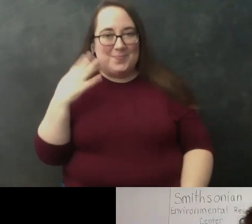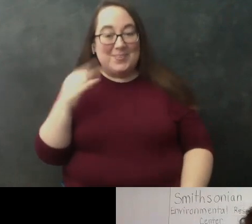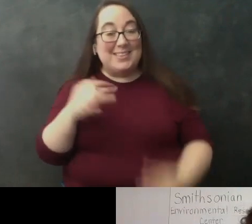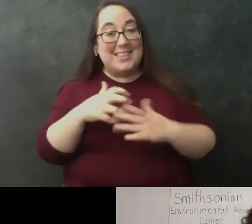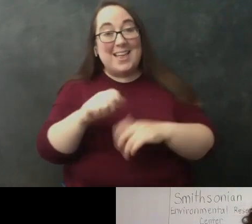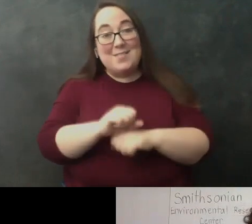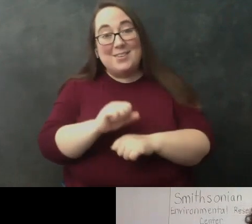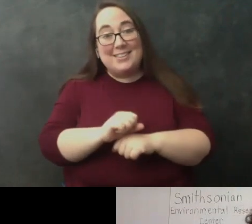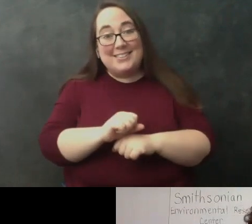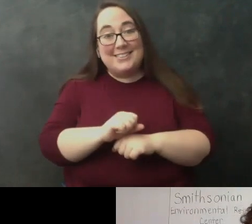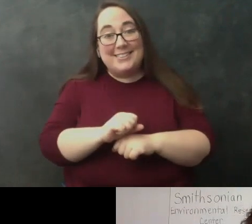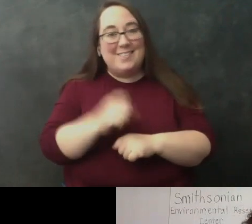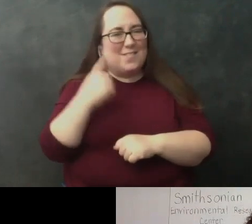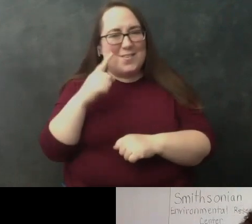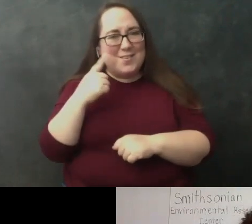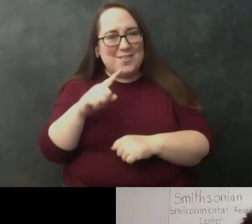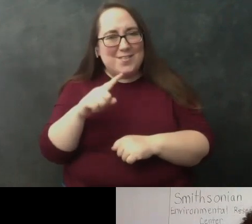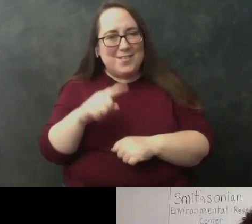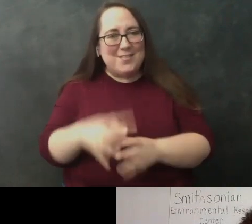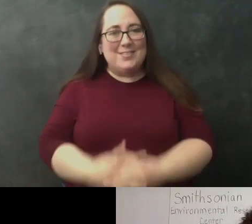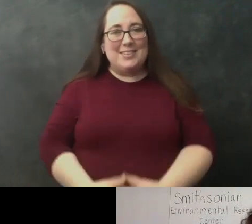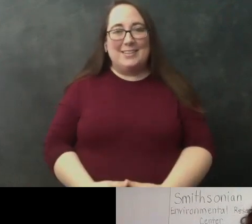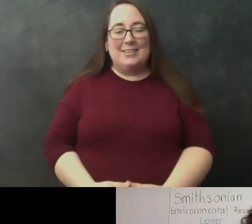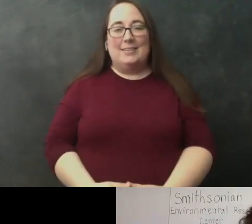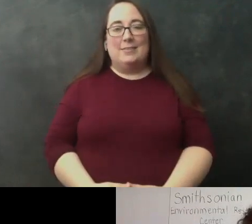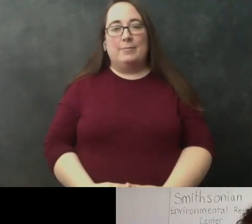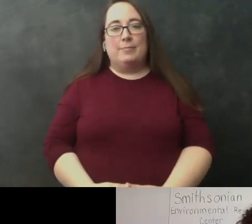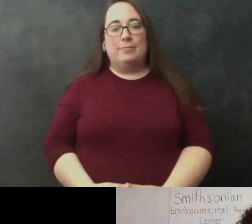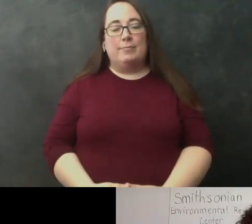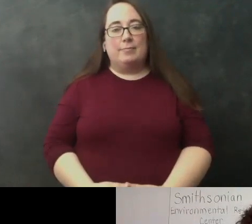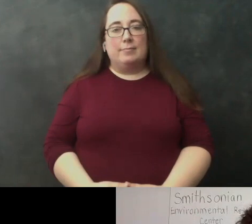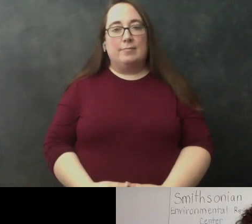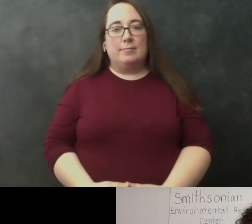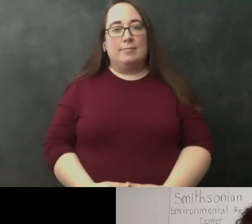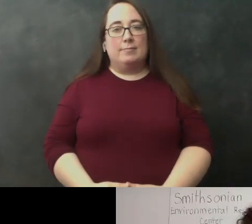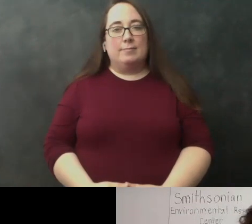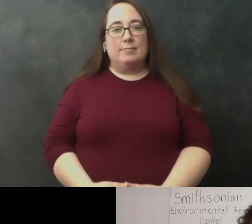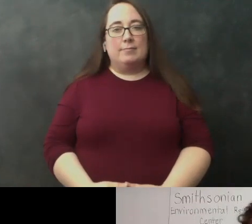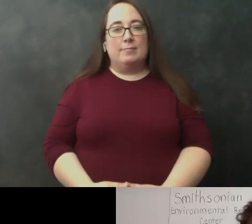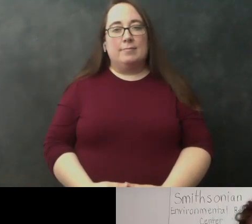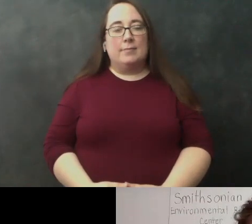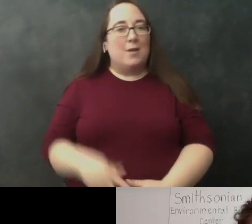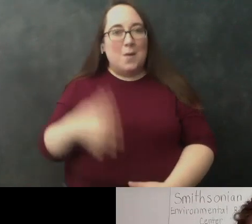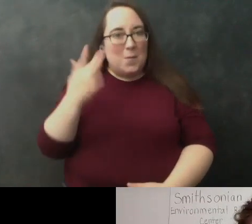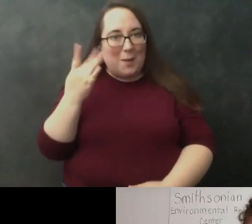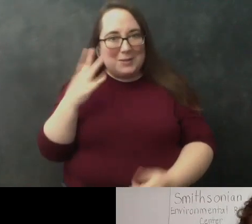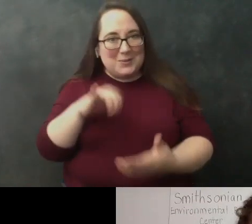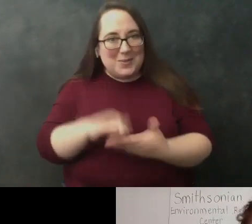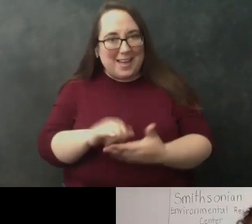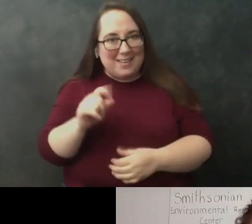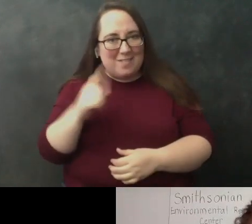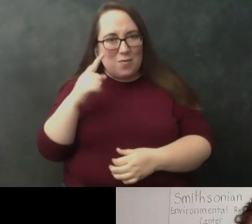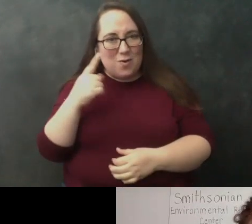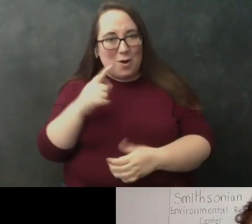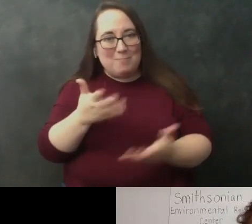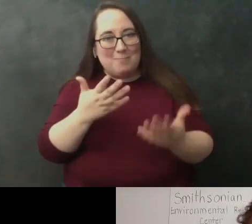so why do you do it like why why would you even do this what yeah what go